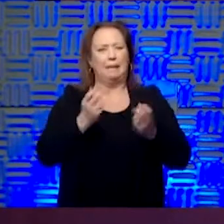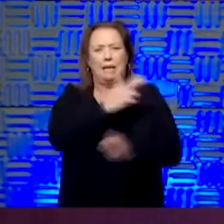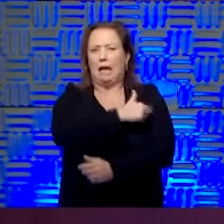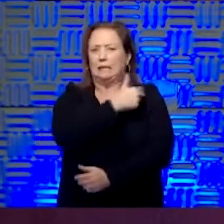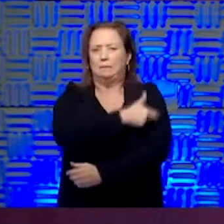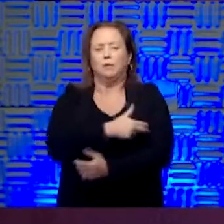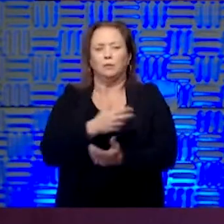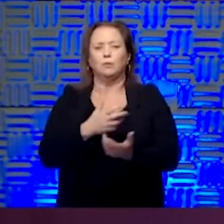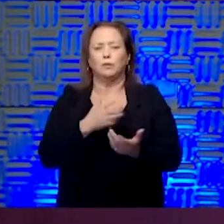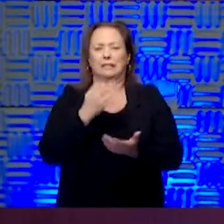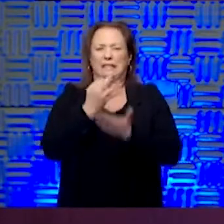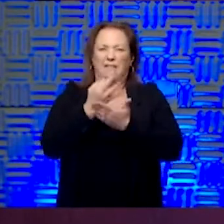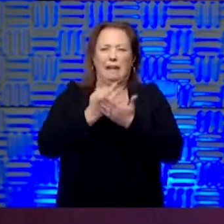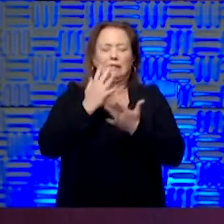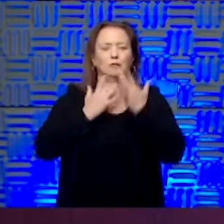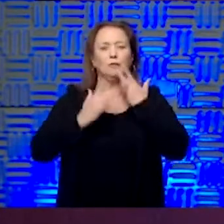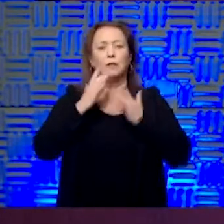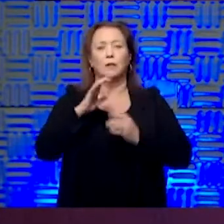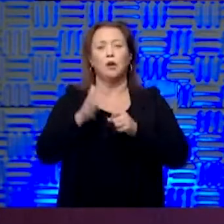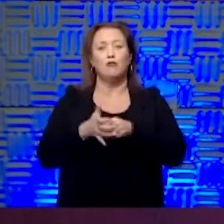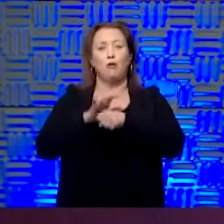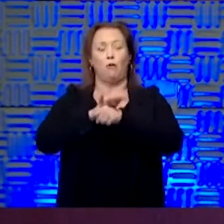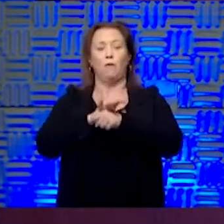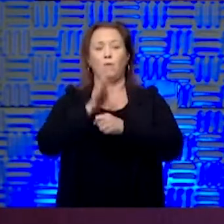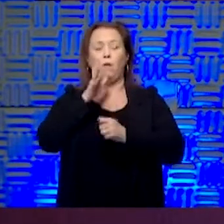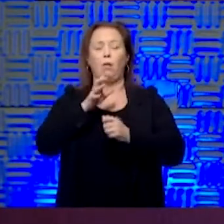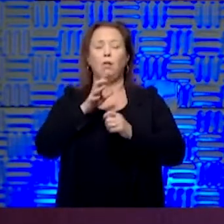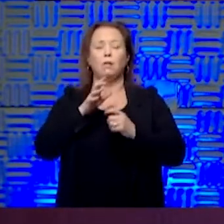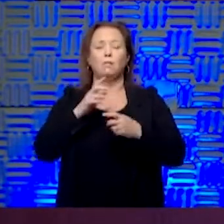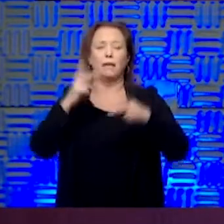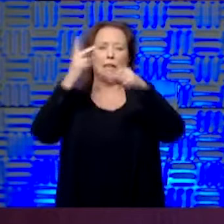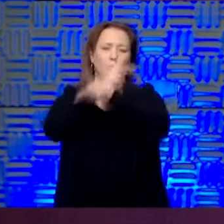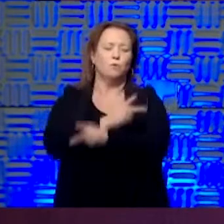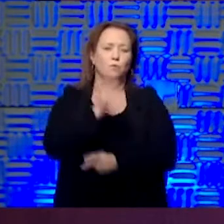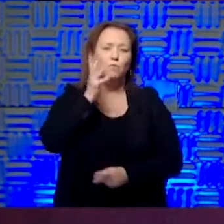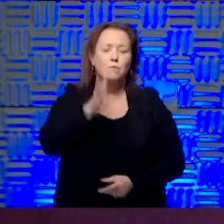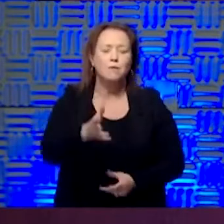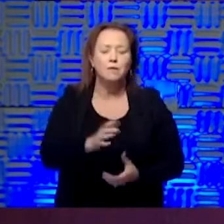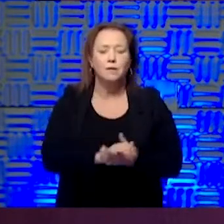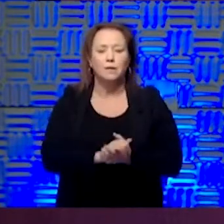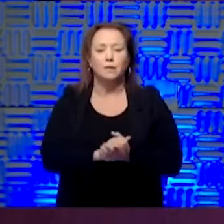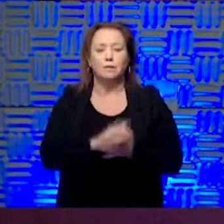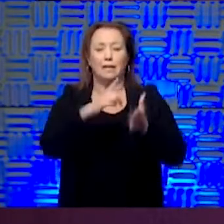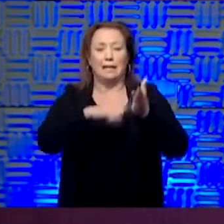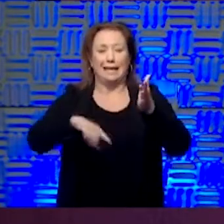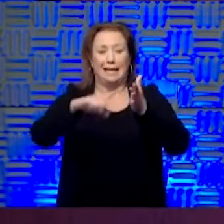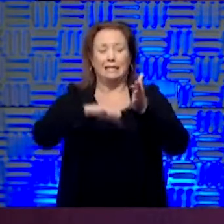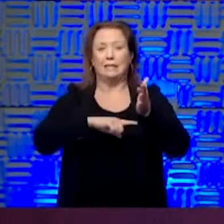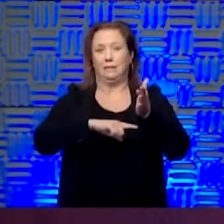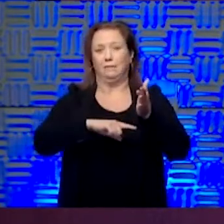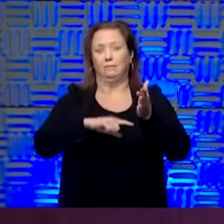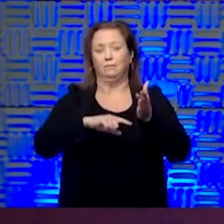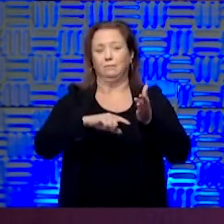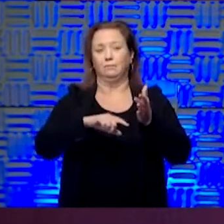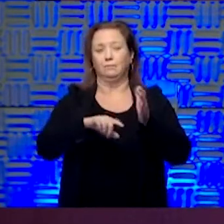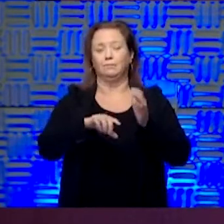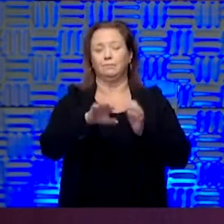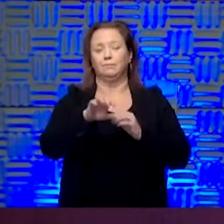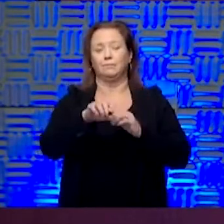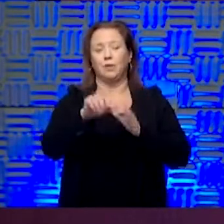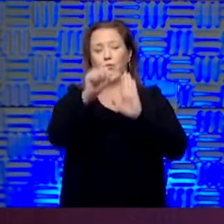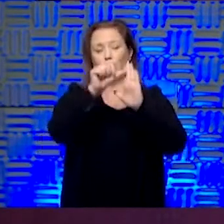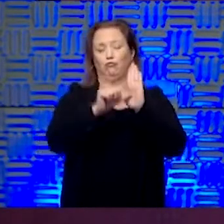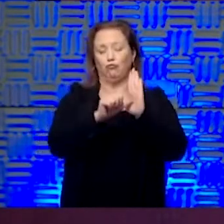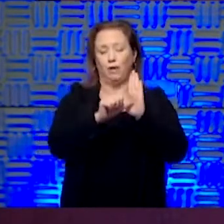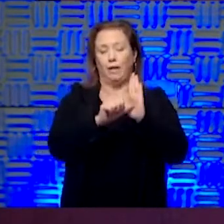precarious financial situation. And so COVID is only going to exacerbate that situation as they do things like cancel elective surgeries and reduce the